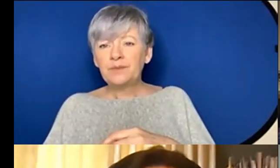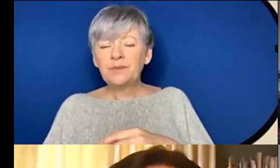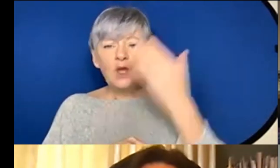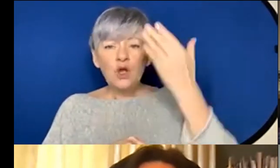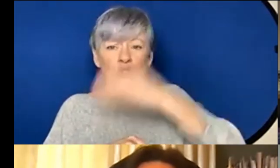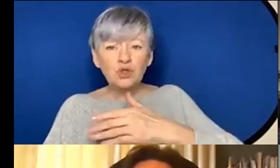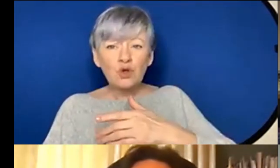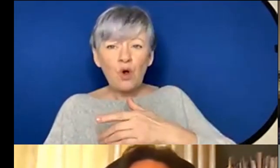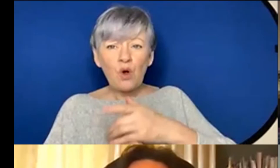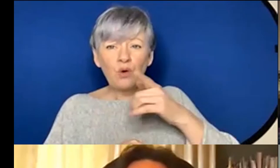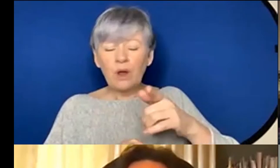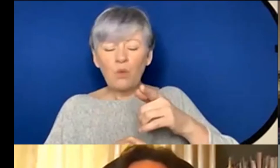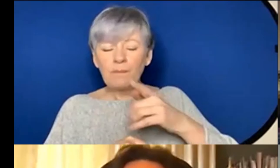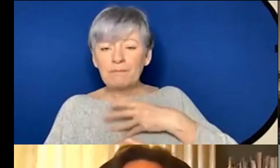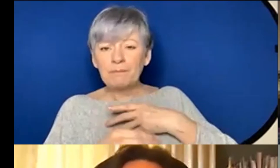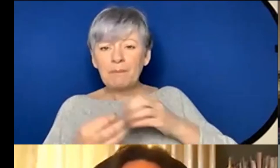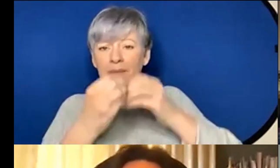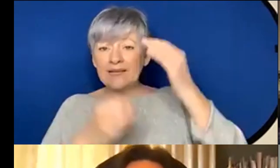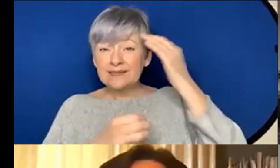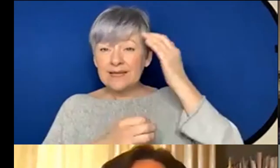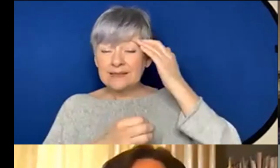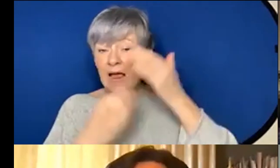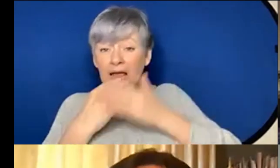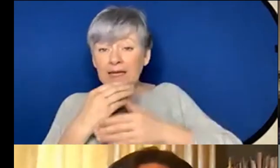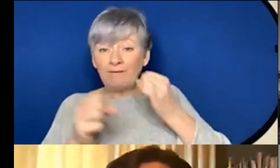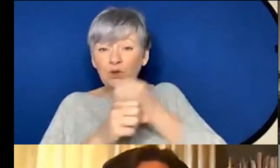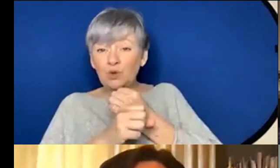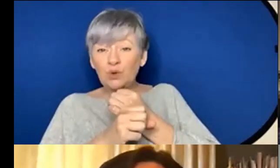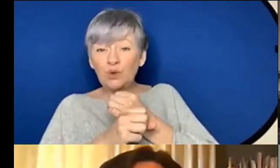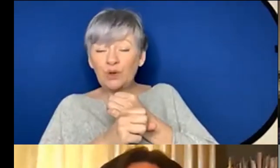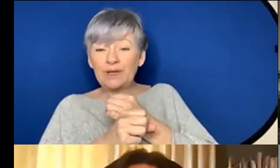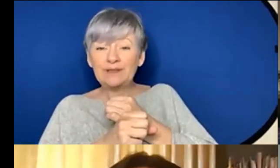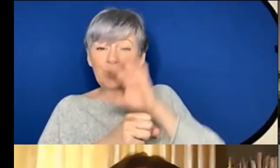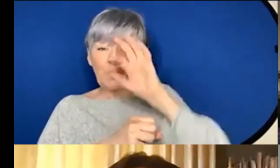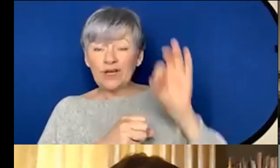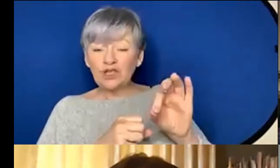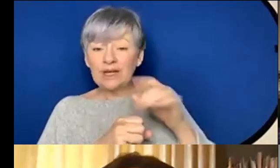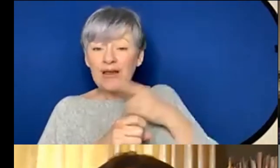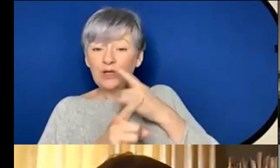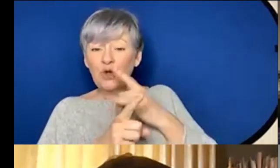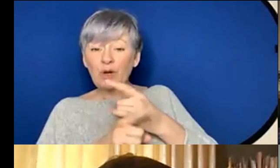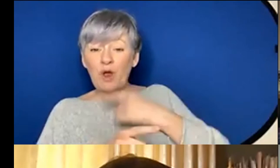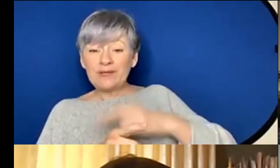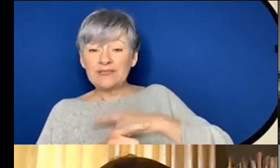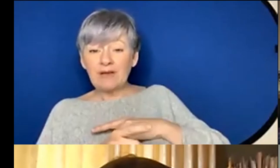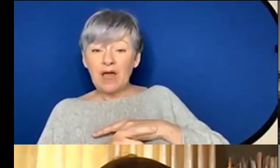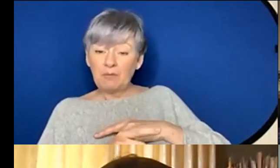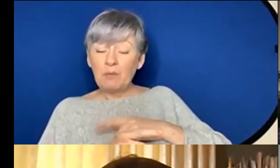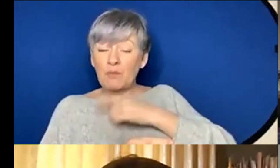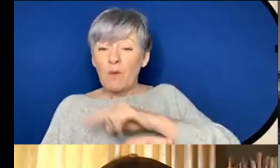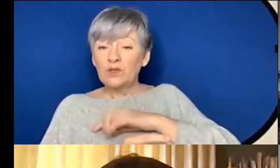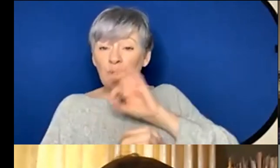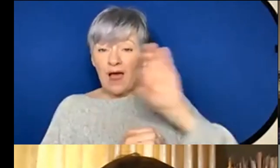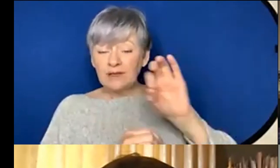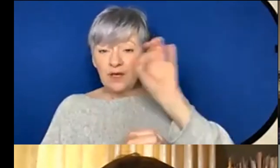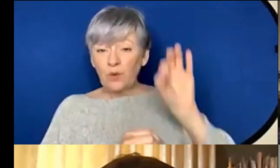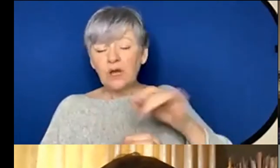probably won't make sense because I never do in questions I end up talking about myself but I promised to ask you the question can